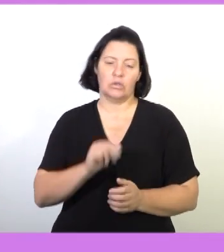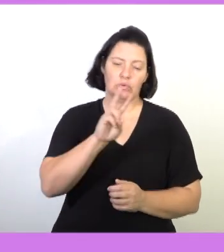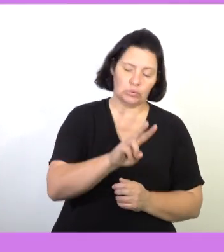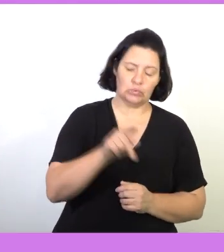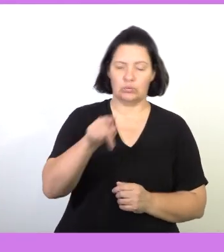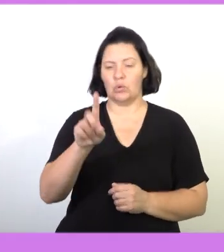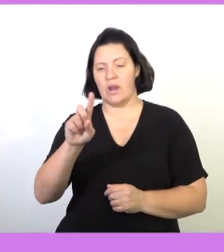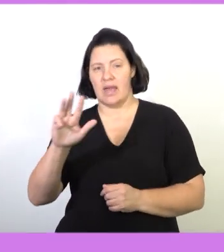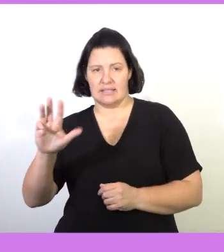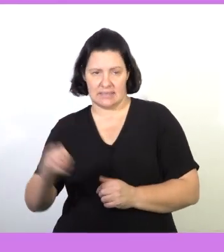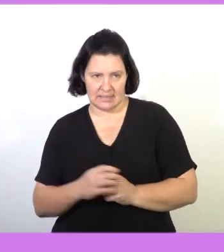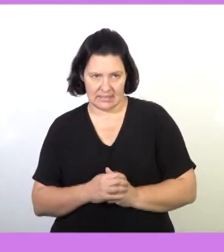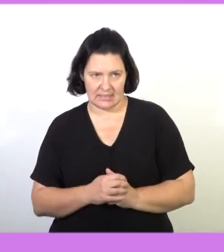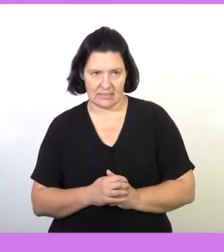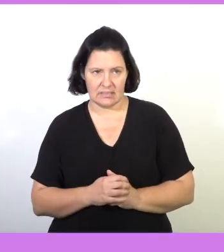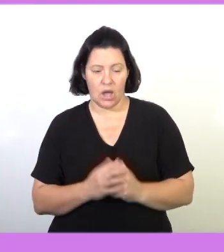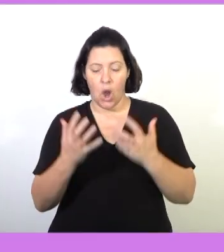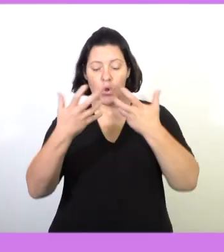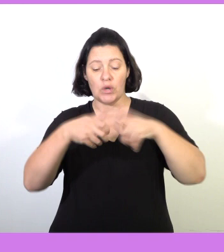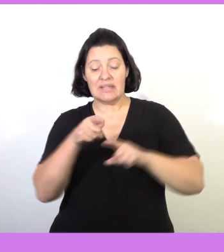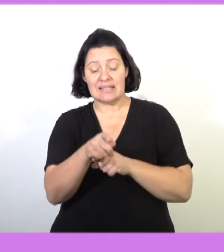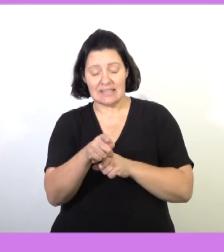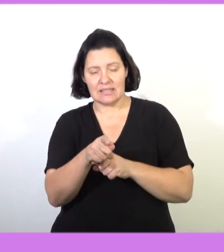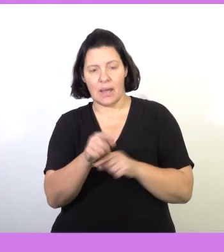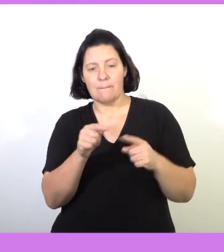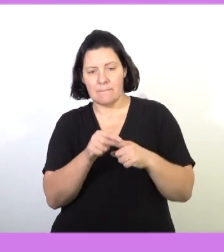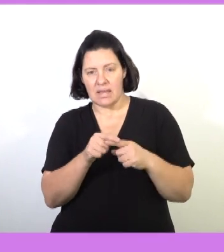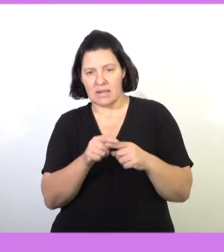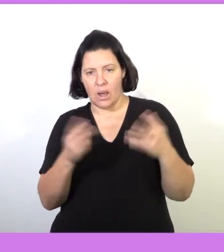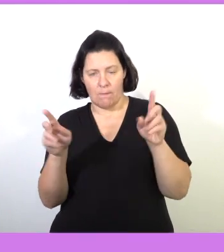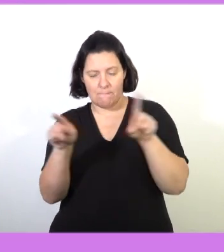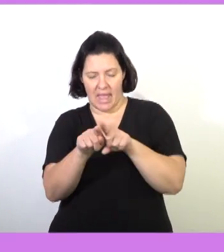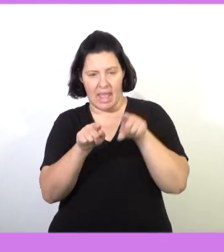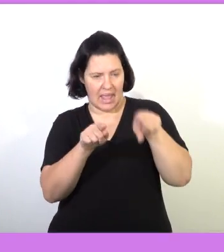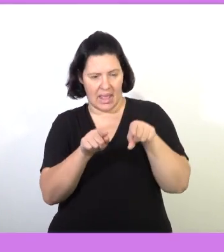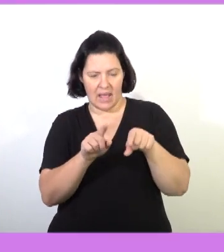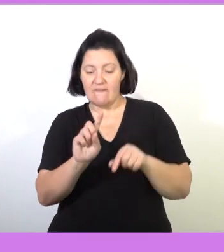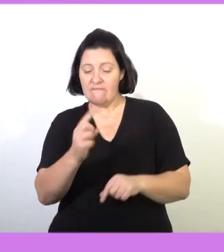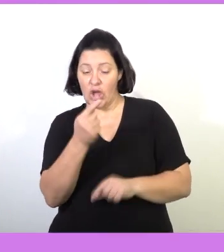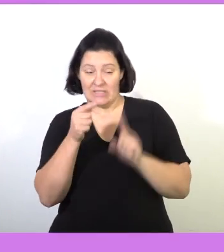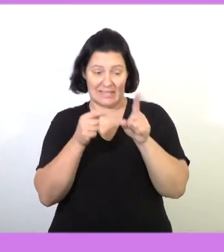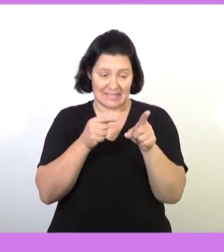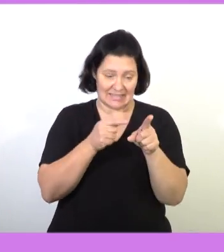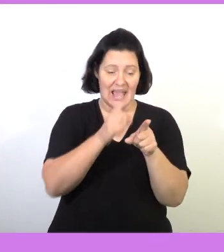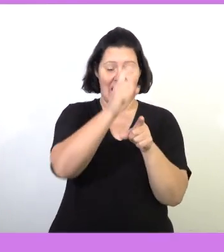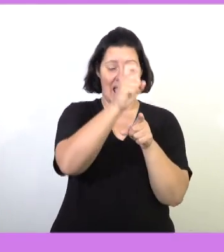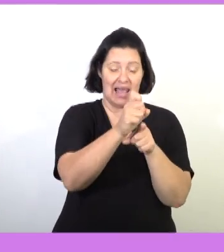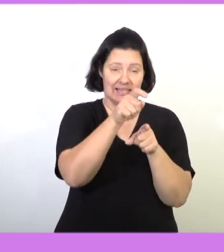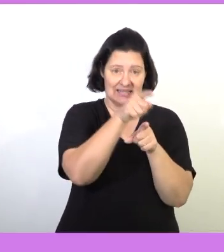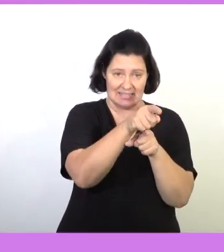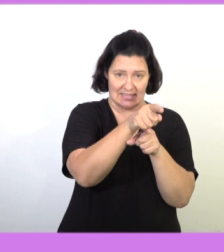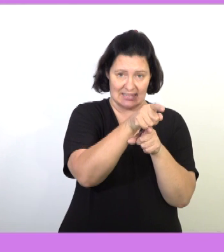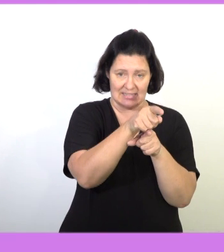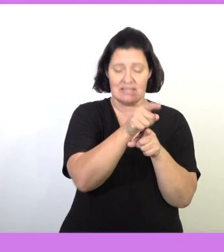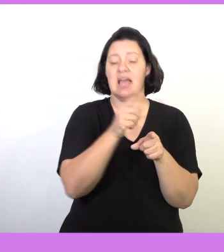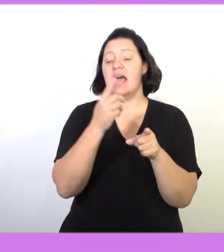190. Coordinates refer to a number in an ordered pair. The first coordinate shows the